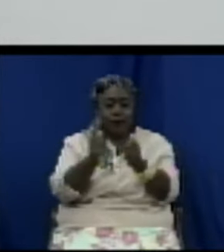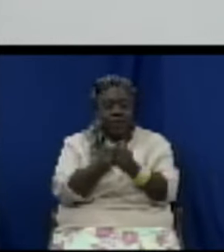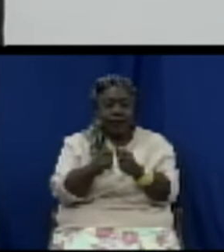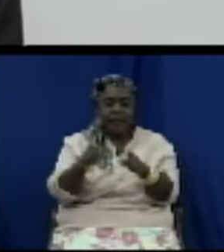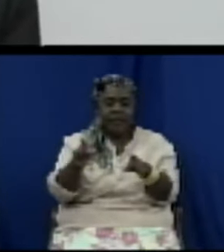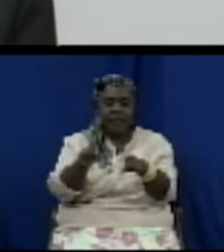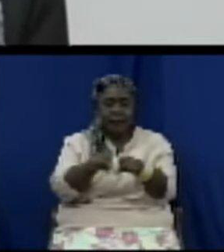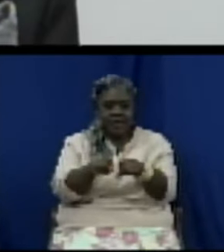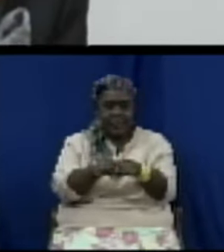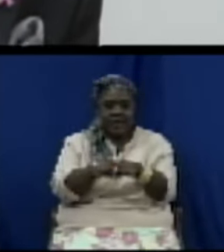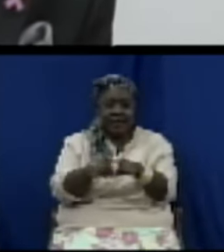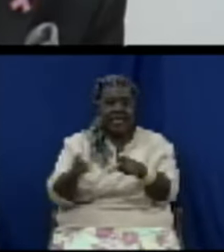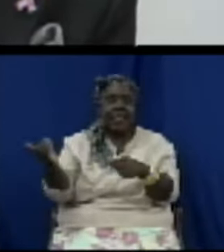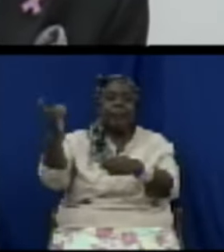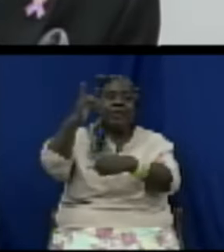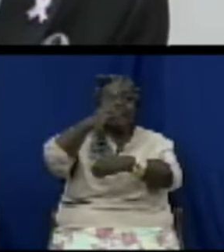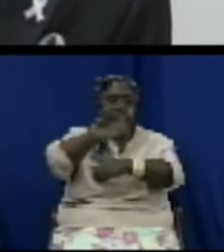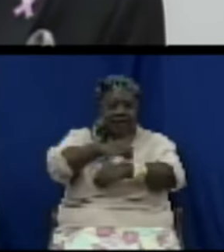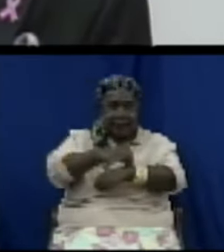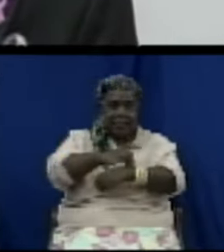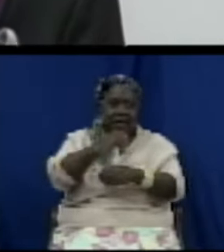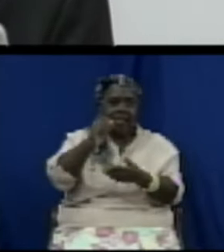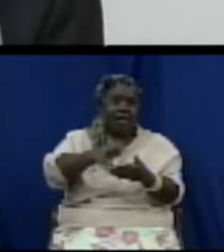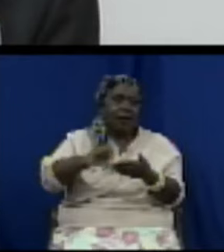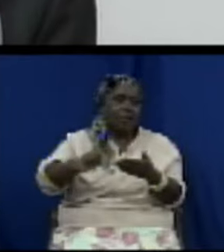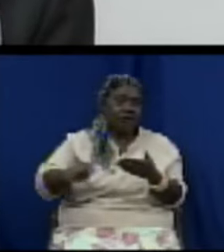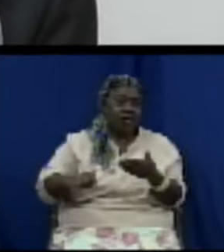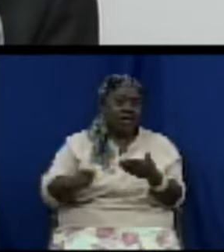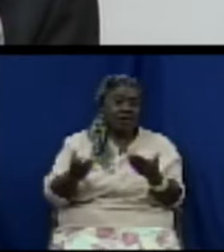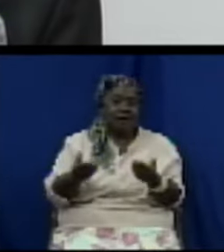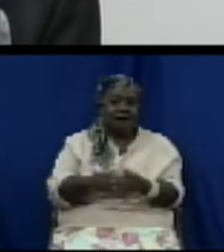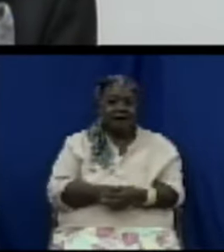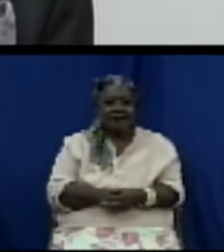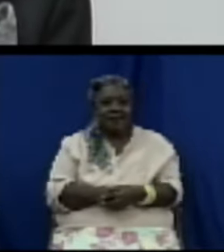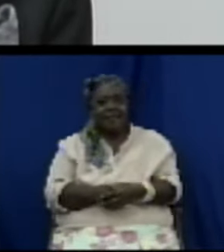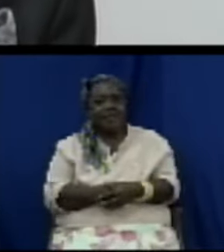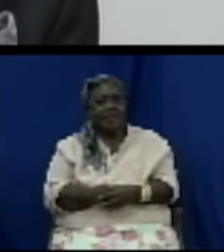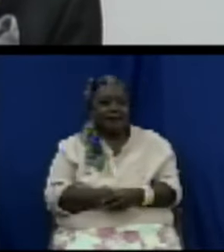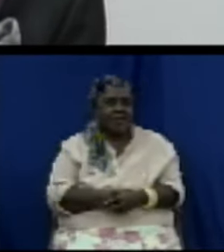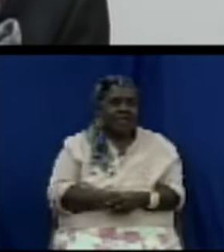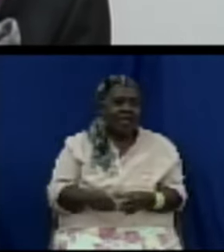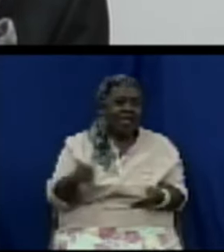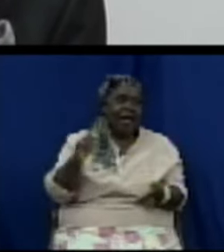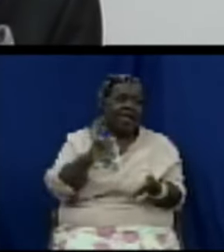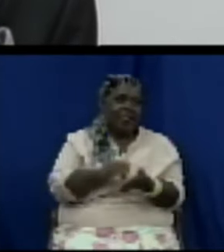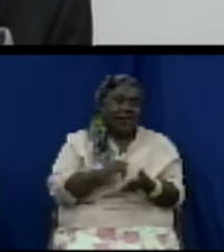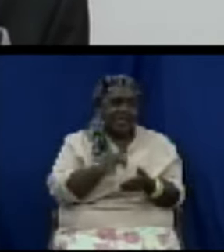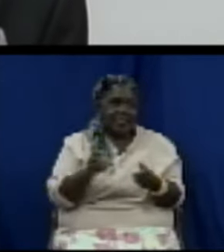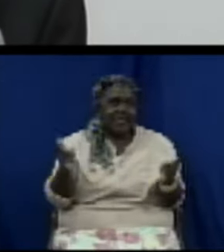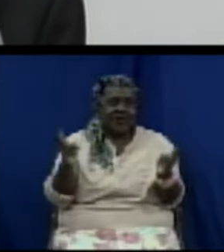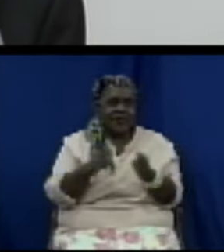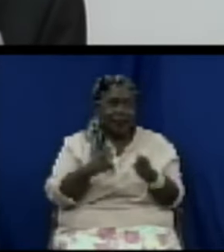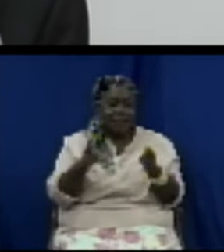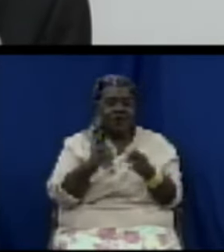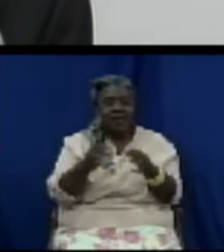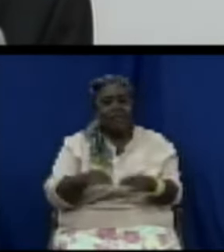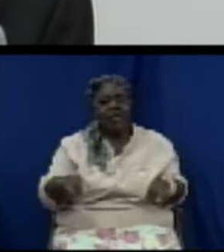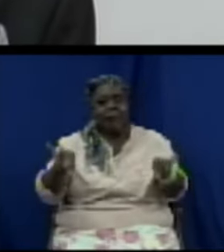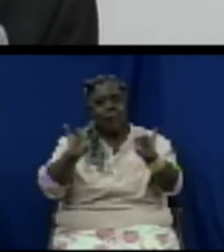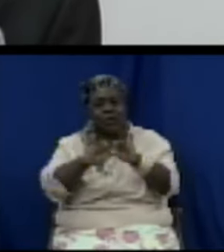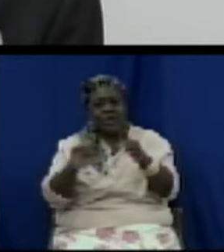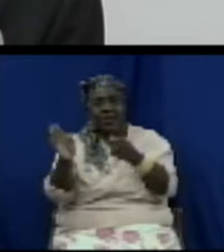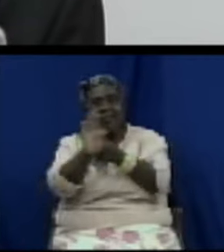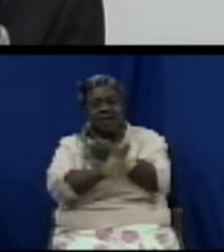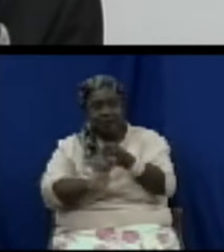and you shall pay this is very very important for protection of our